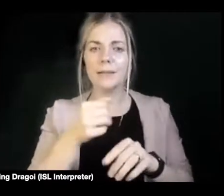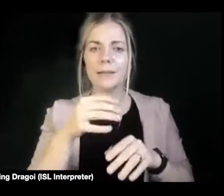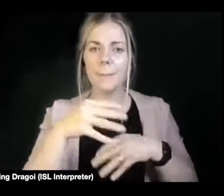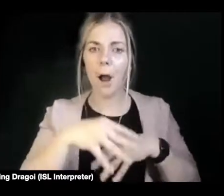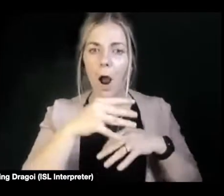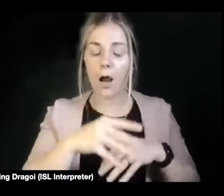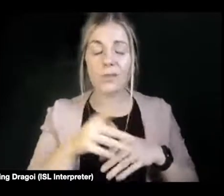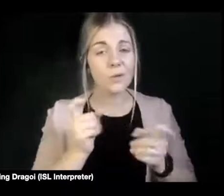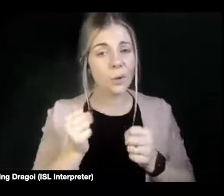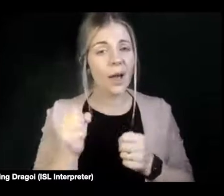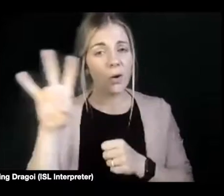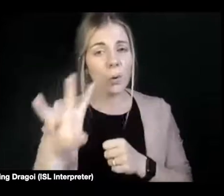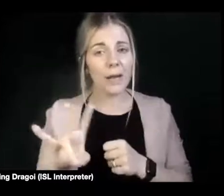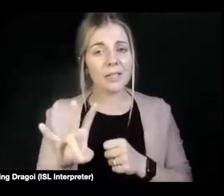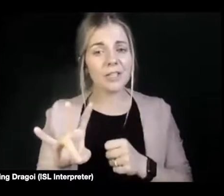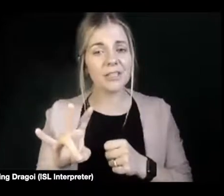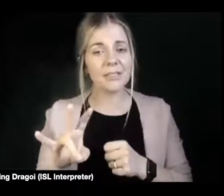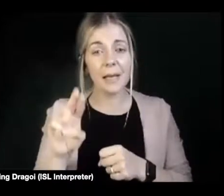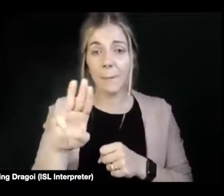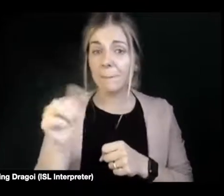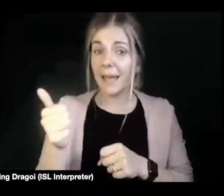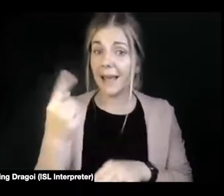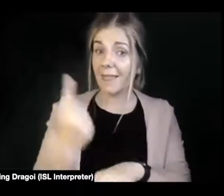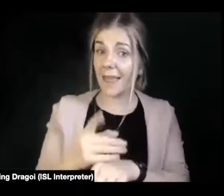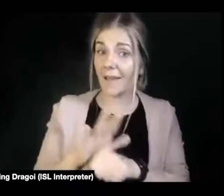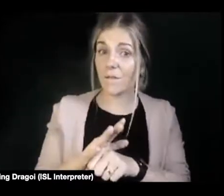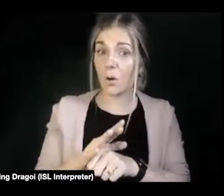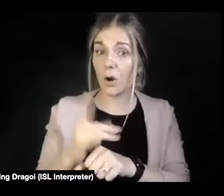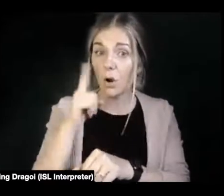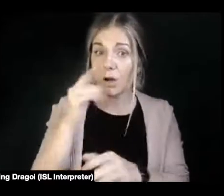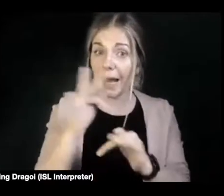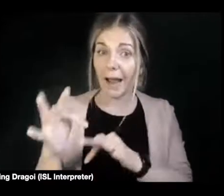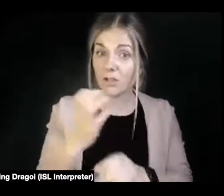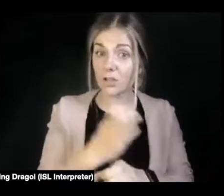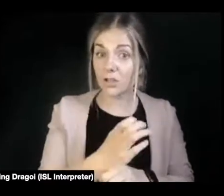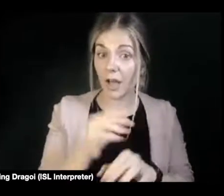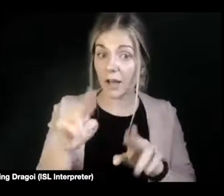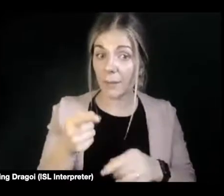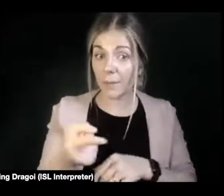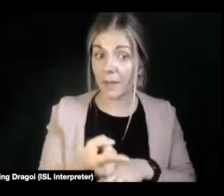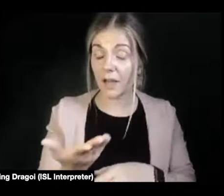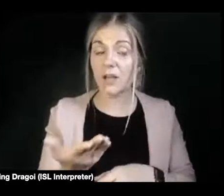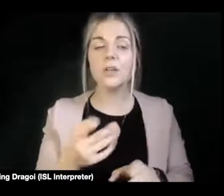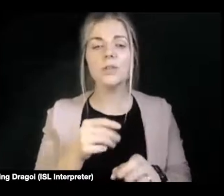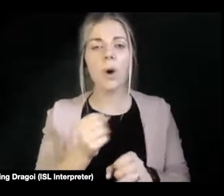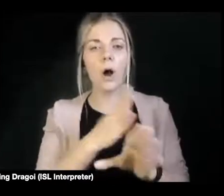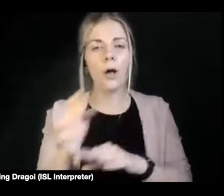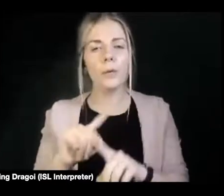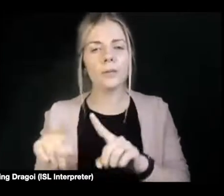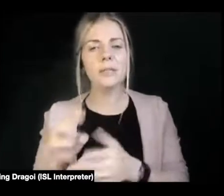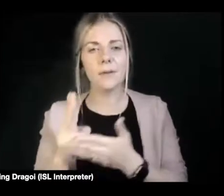what PA or whether it's to help you look after your child. You know, so all that needs to be looked at so that everybody is